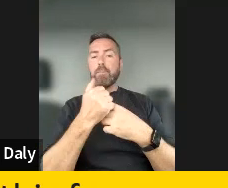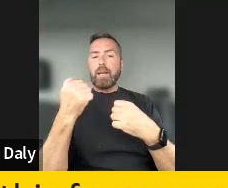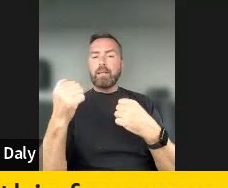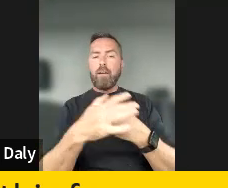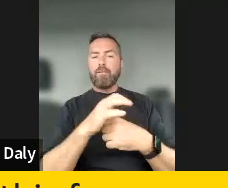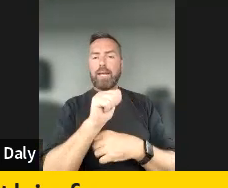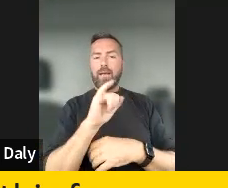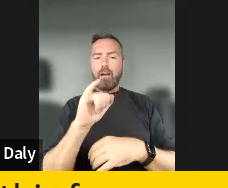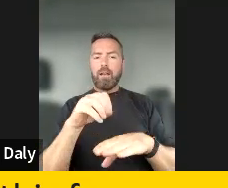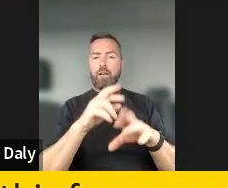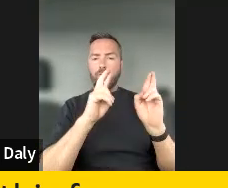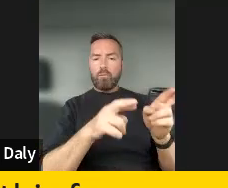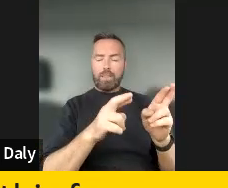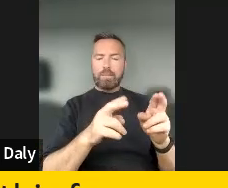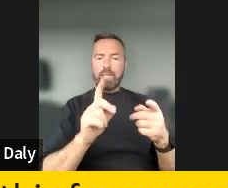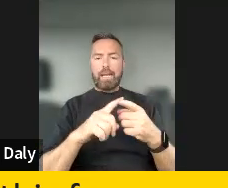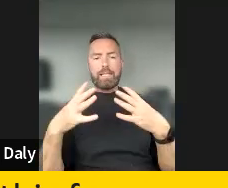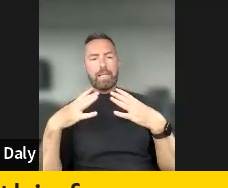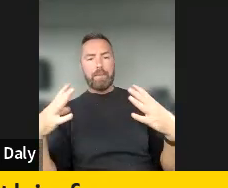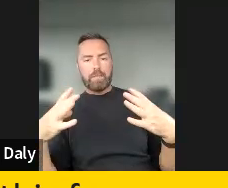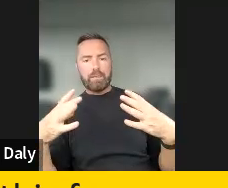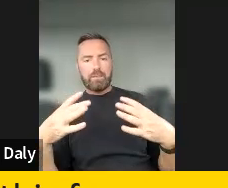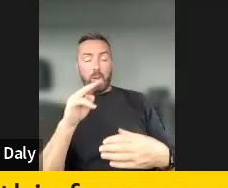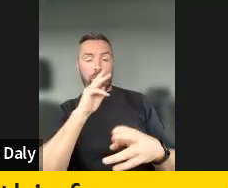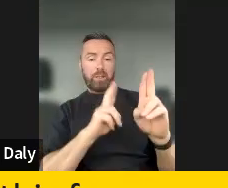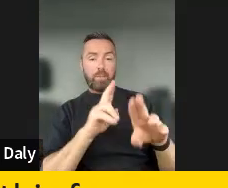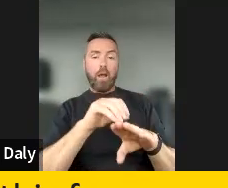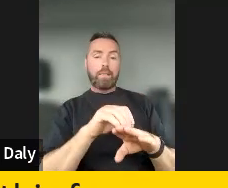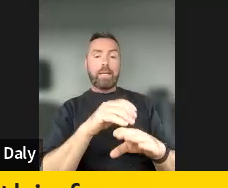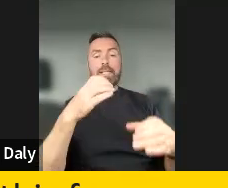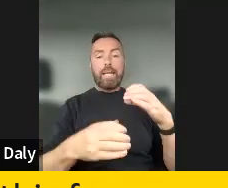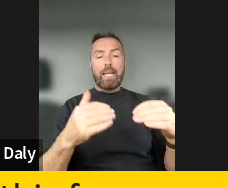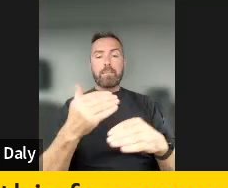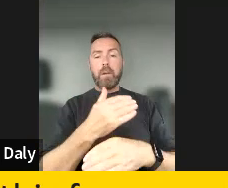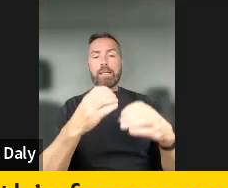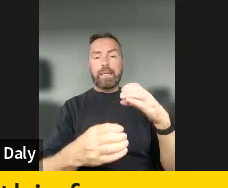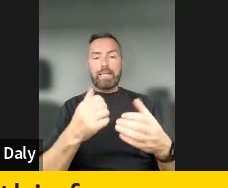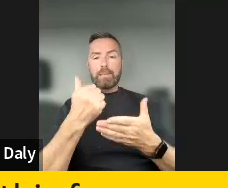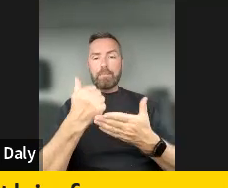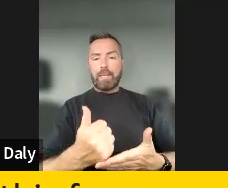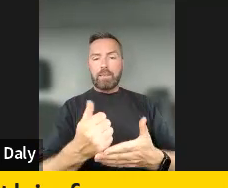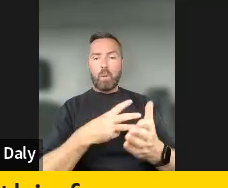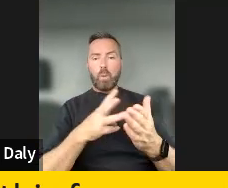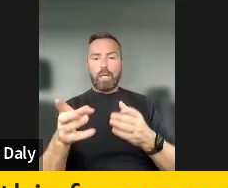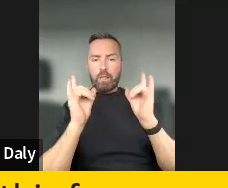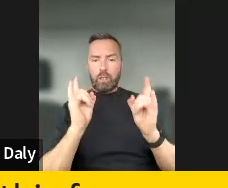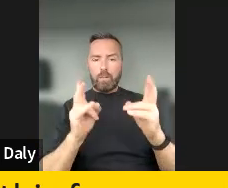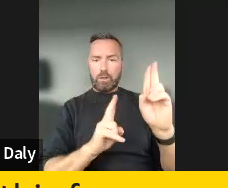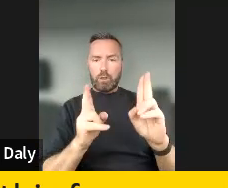So it, we mean that it should be on a case to case basis, uh, when this human intervention should be.